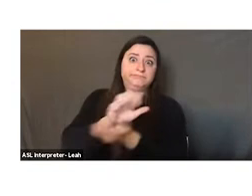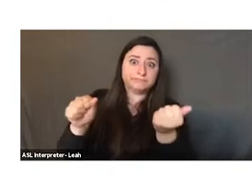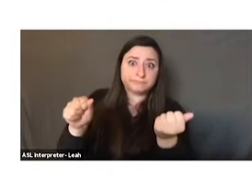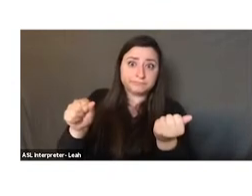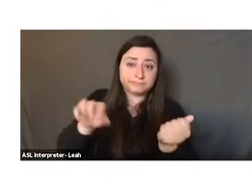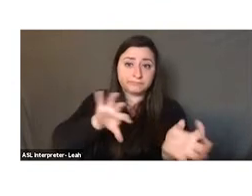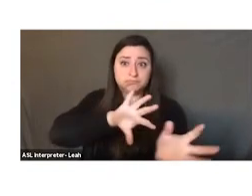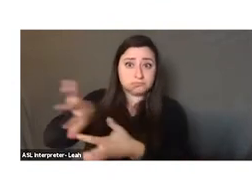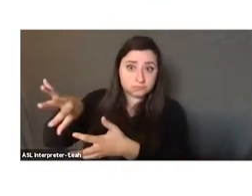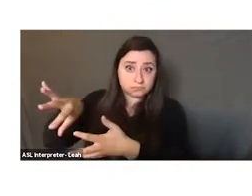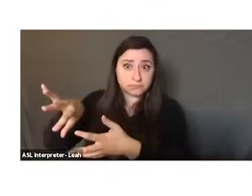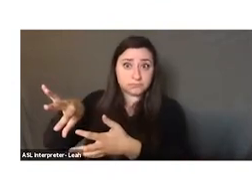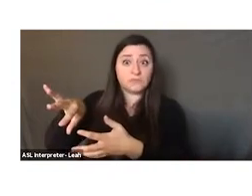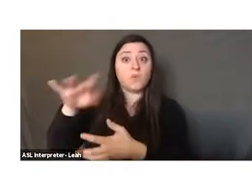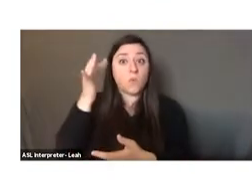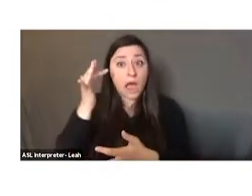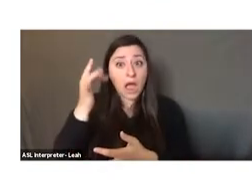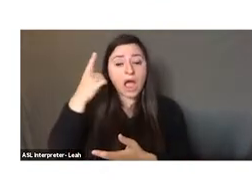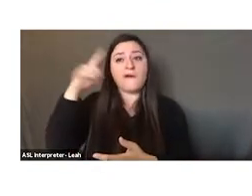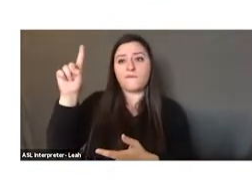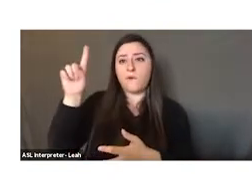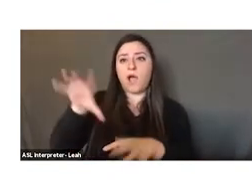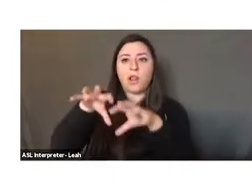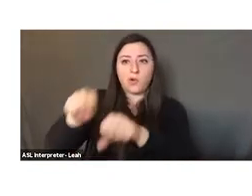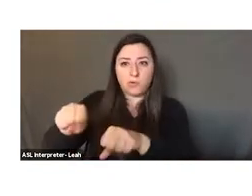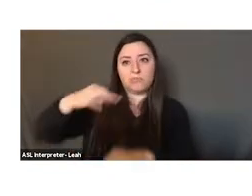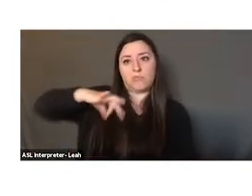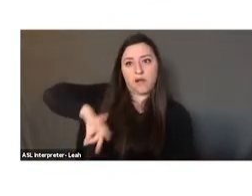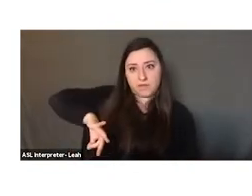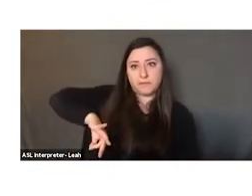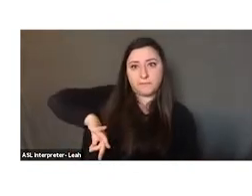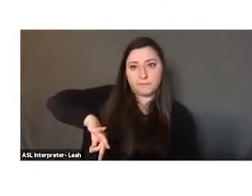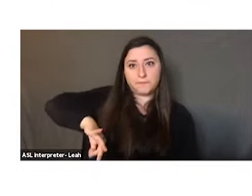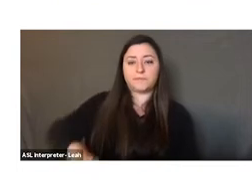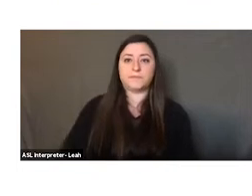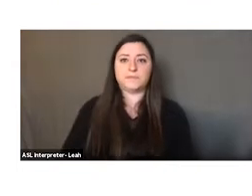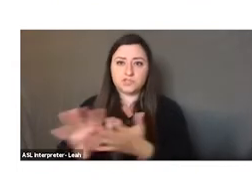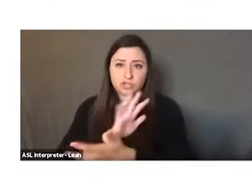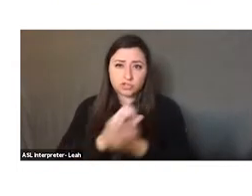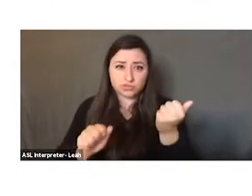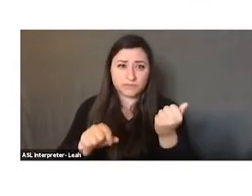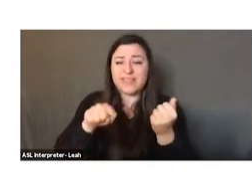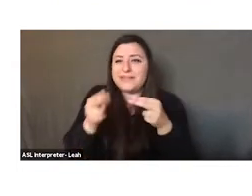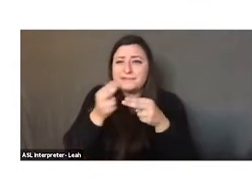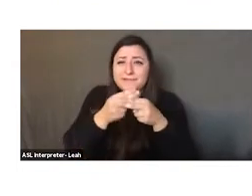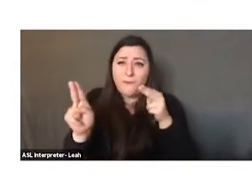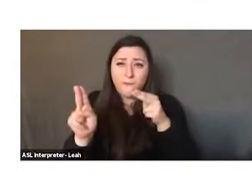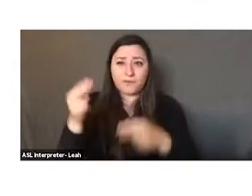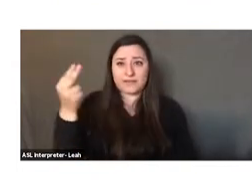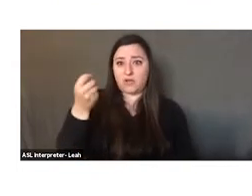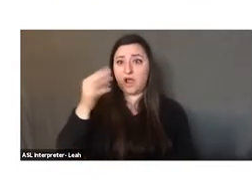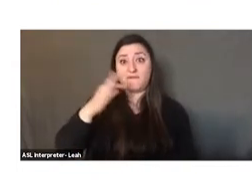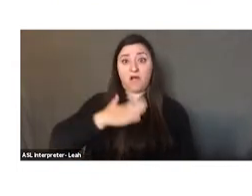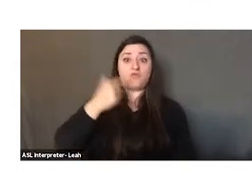disloved to the profit of colonial production or simply destroyed. This is a short history of our green